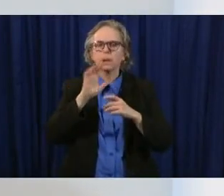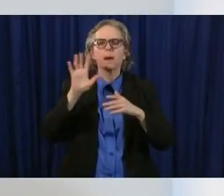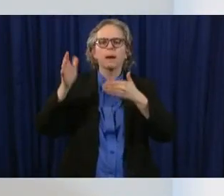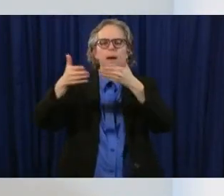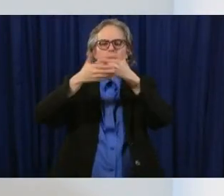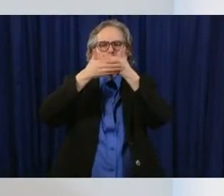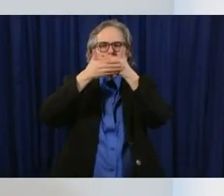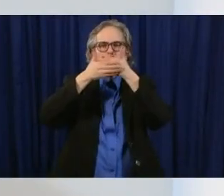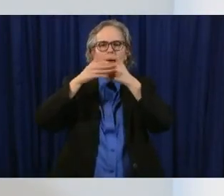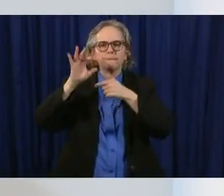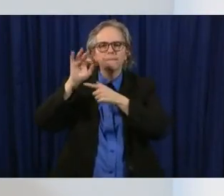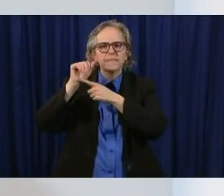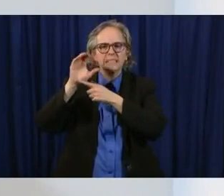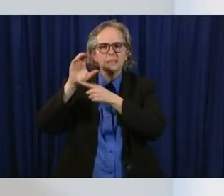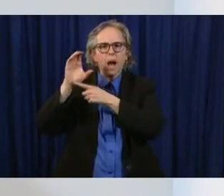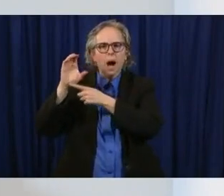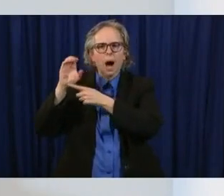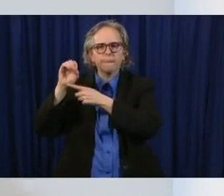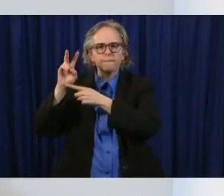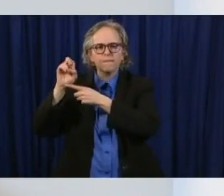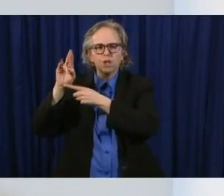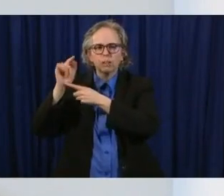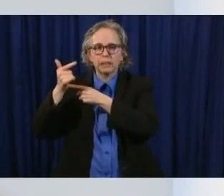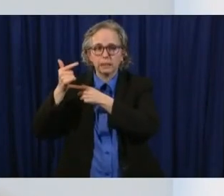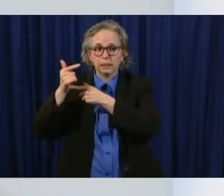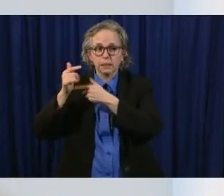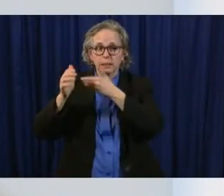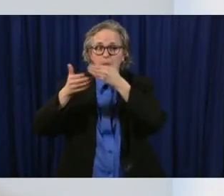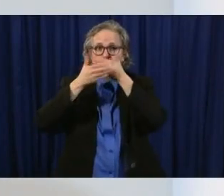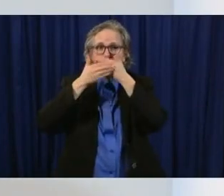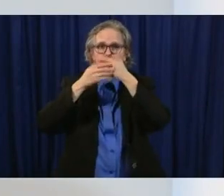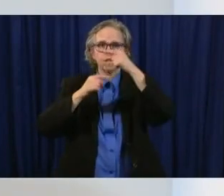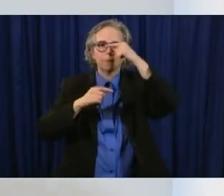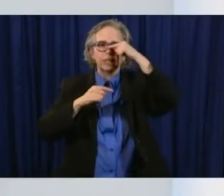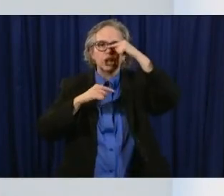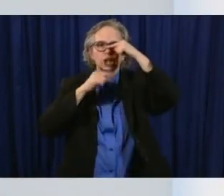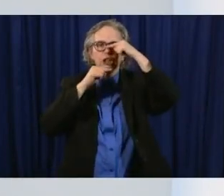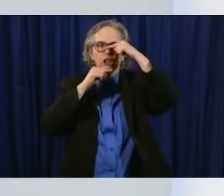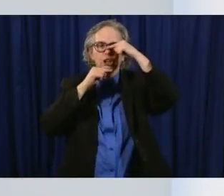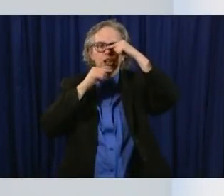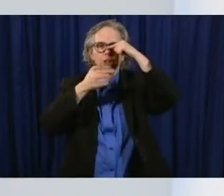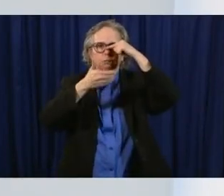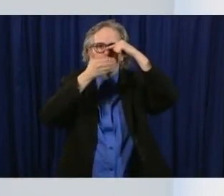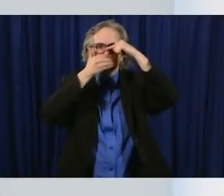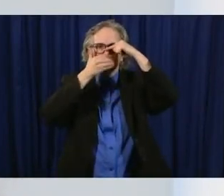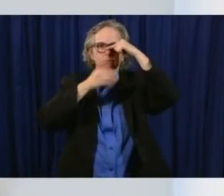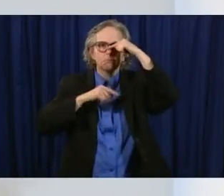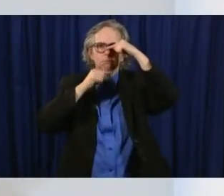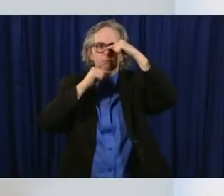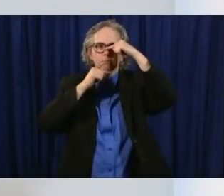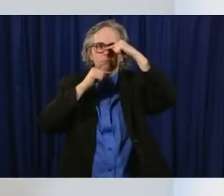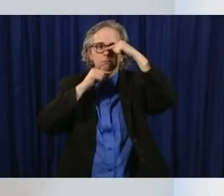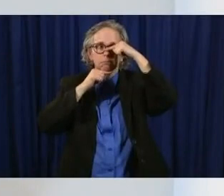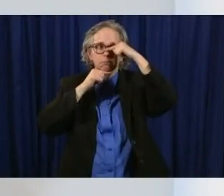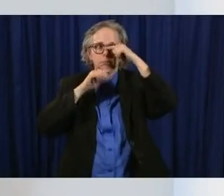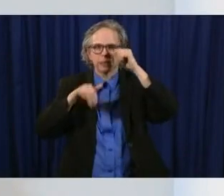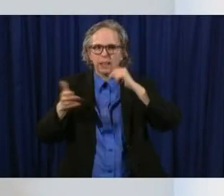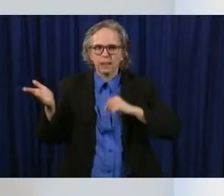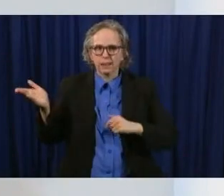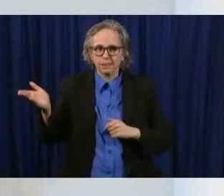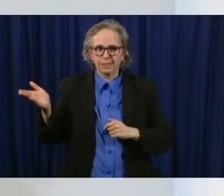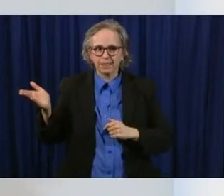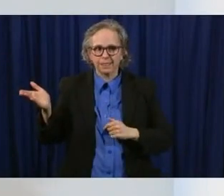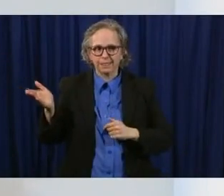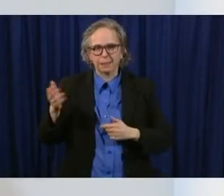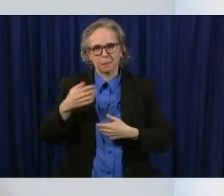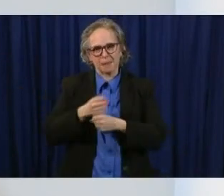over your nose and your mouth and this is what dr acton if you want to add some this is what we want over this my daughter made for me last night she got a